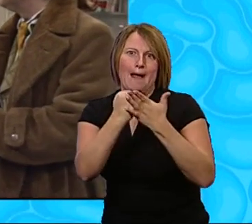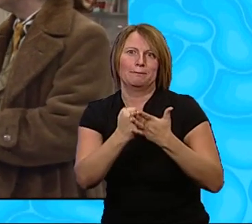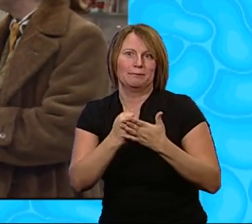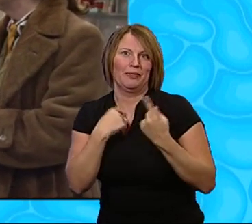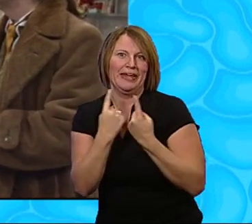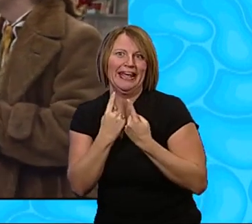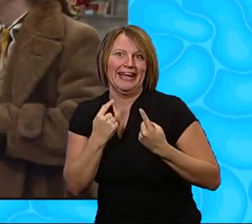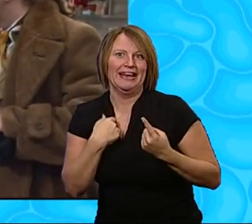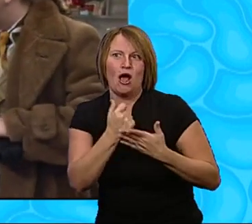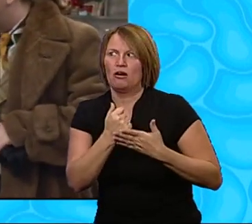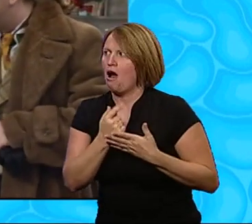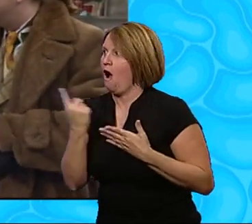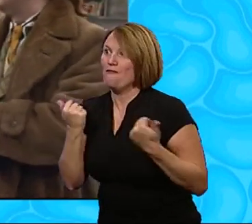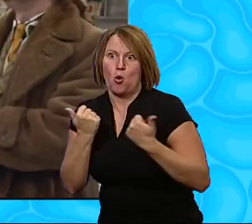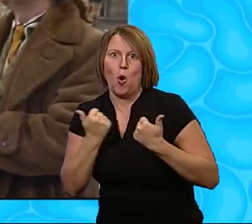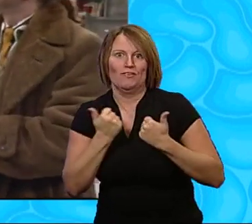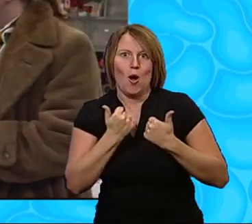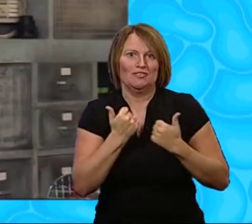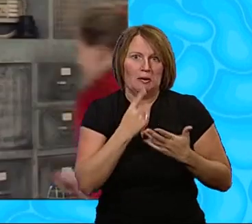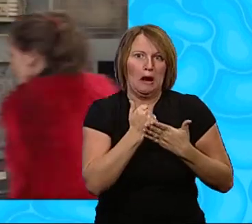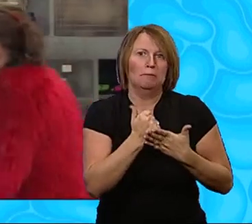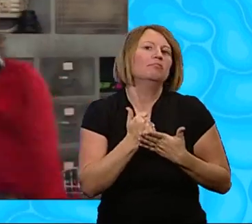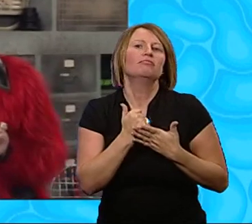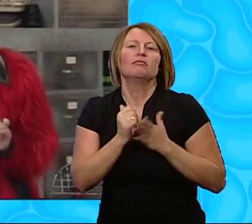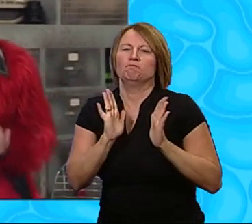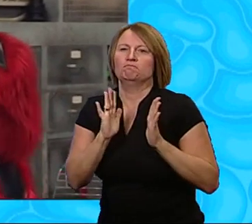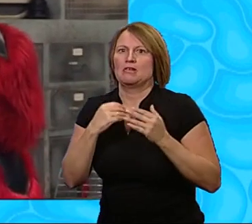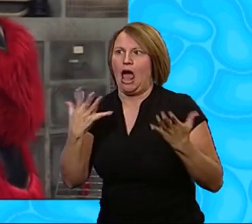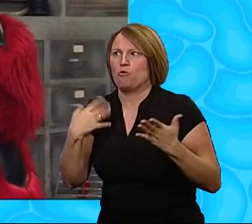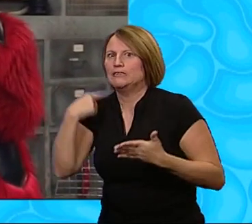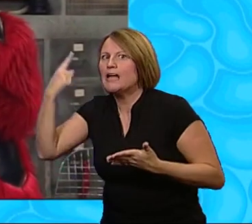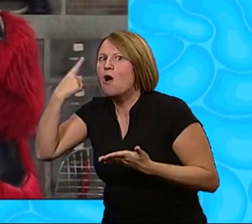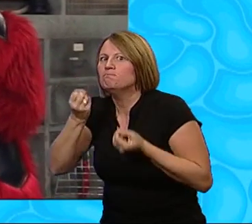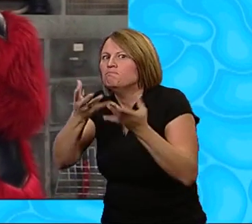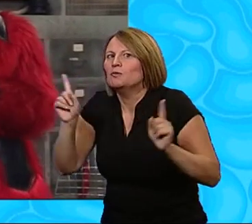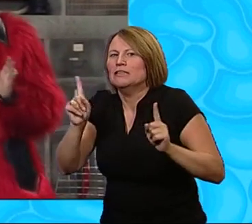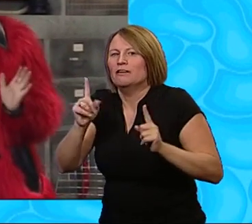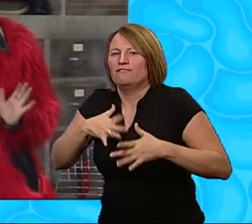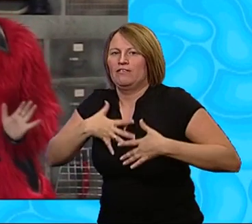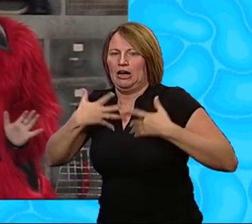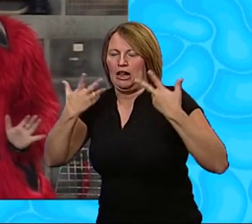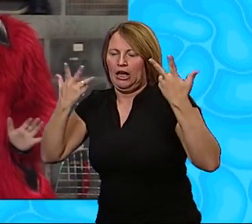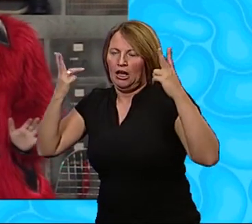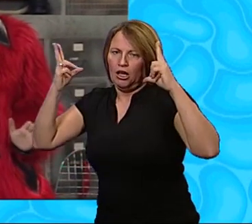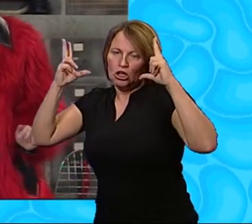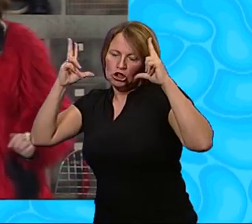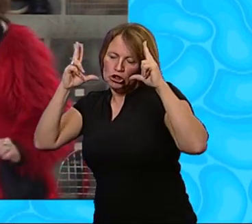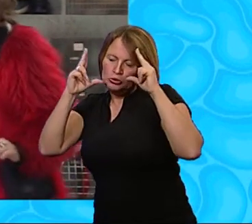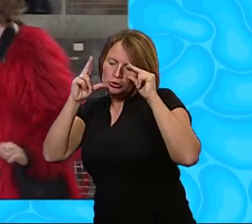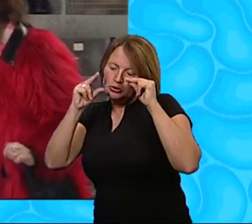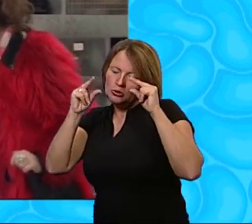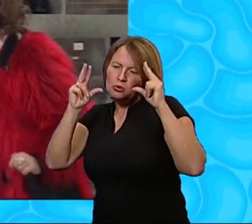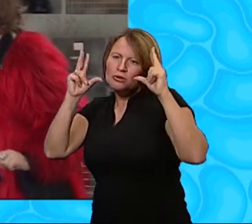just the thing Of dear Now, what kind of sound is going to make you feel snoozi?